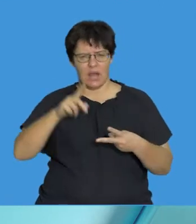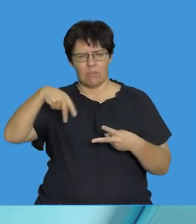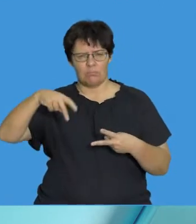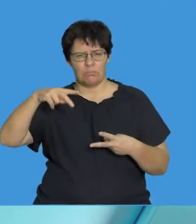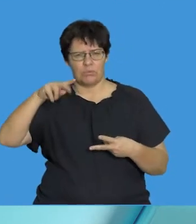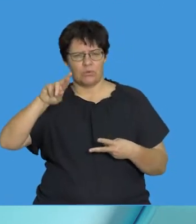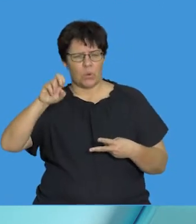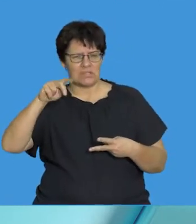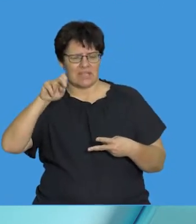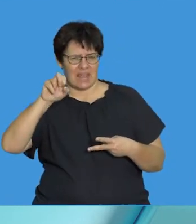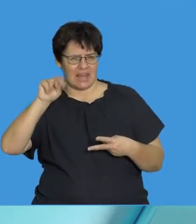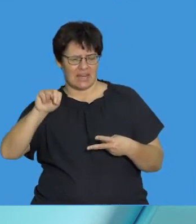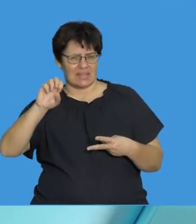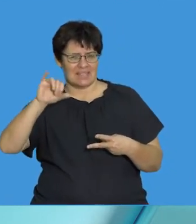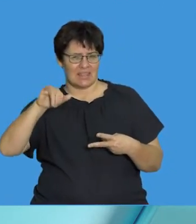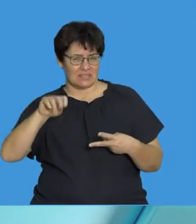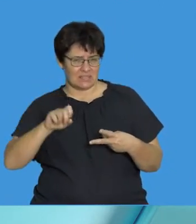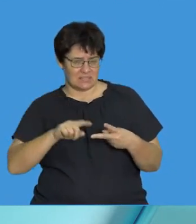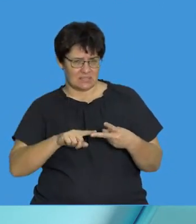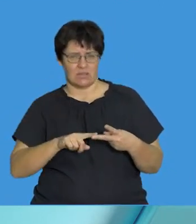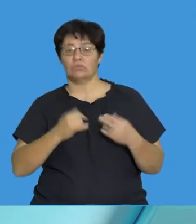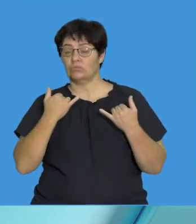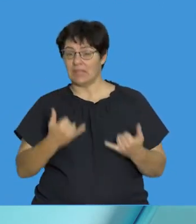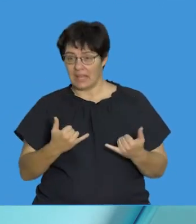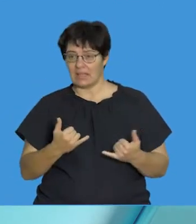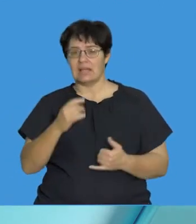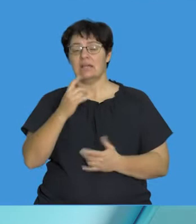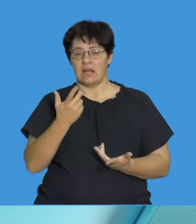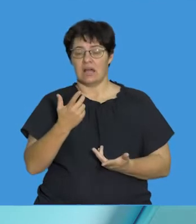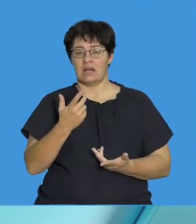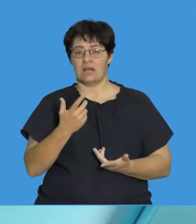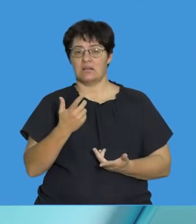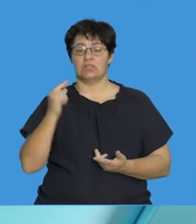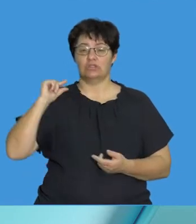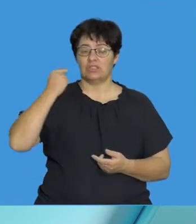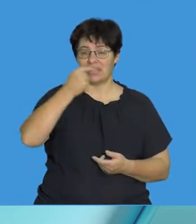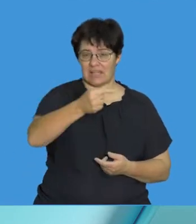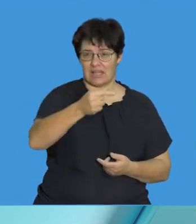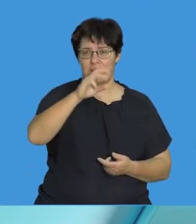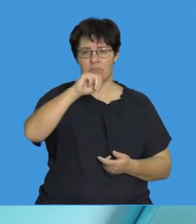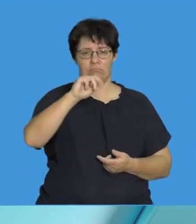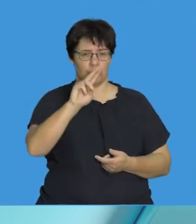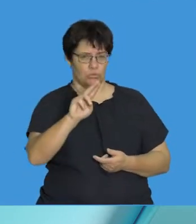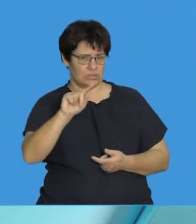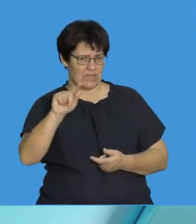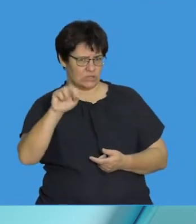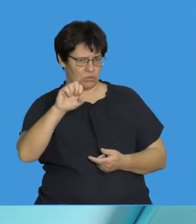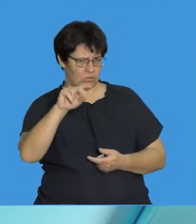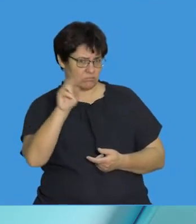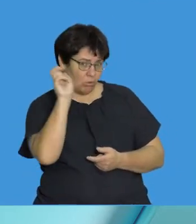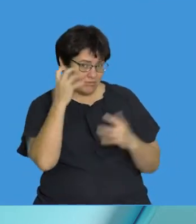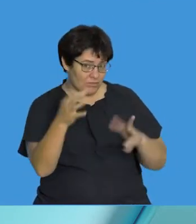Today we're looking at genetic mutations. You might have heard of the term mutations. How do they occur?